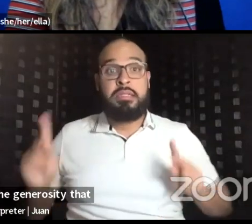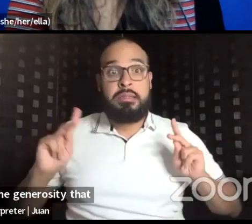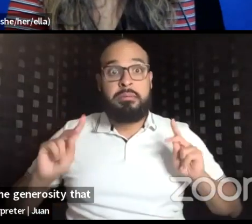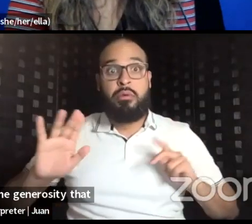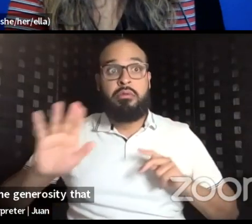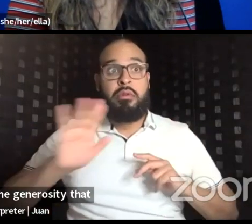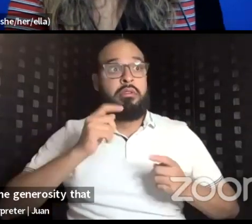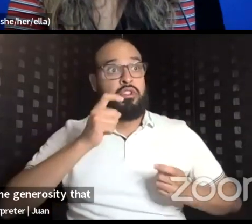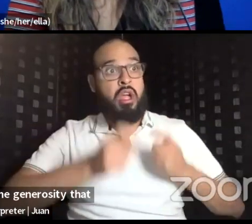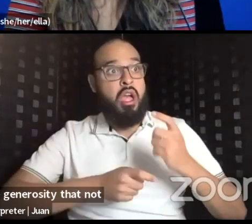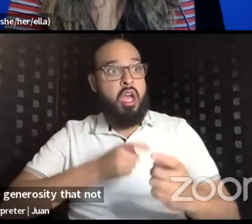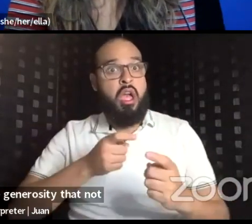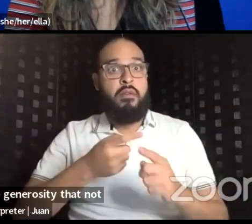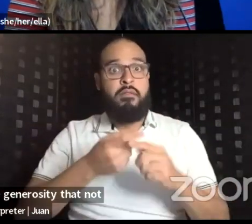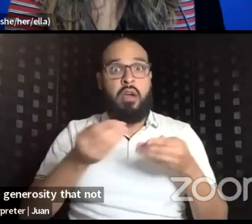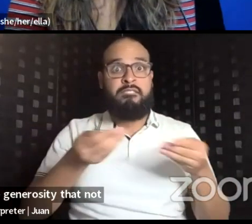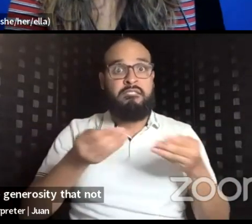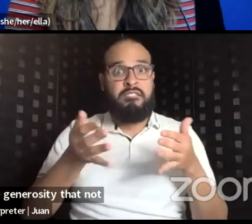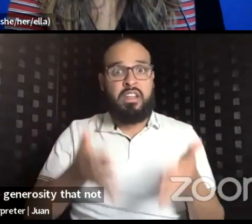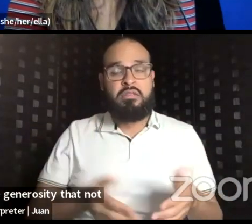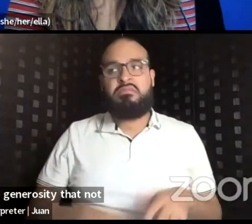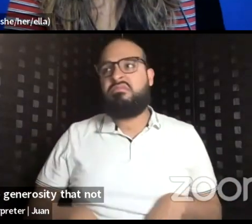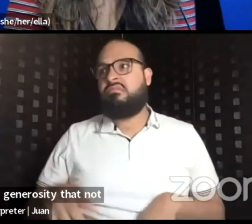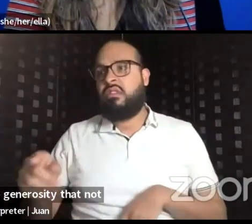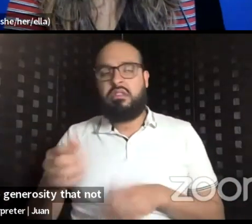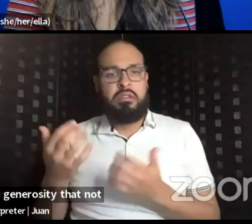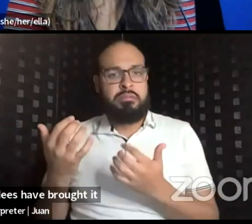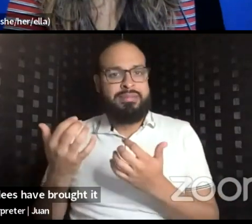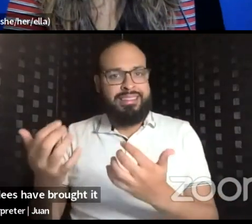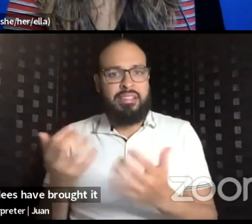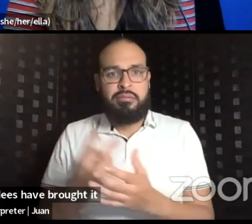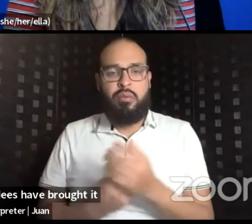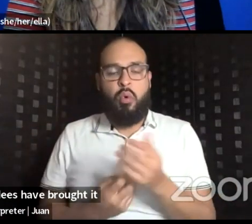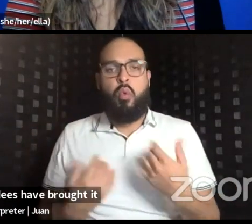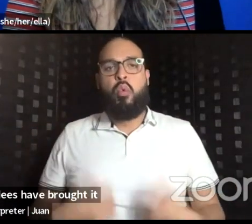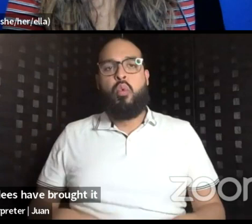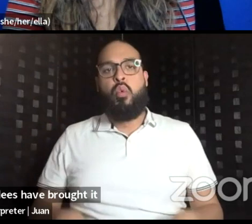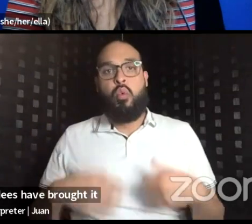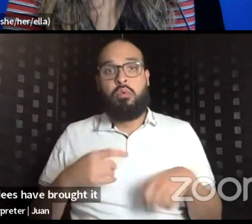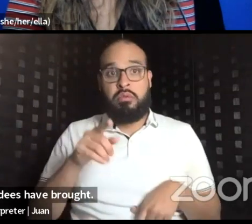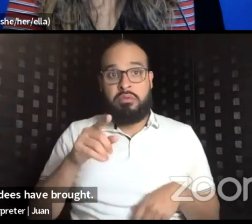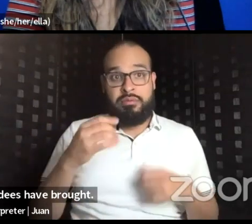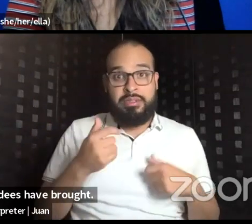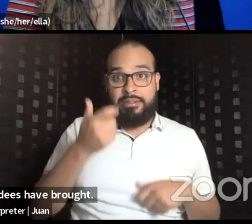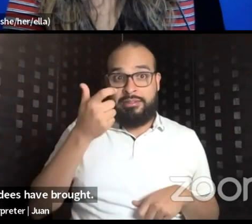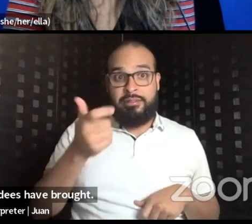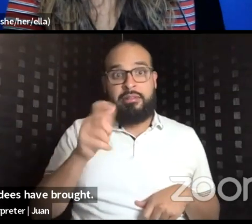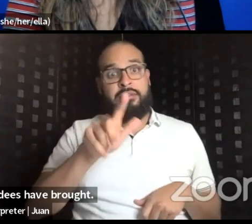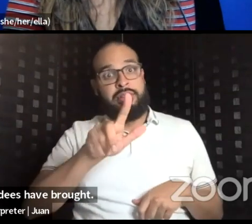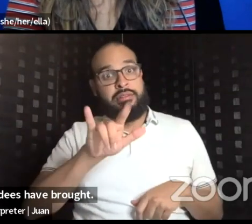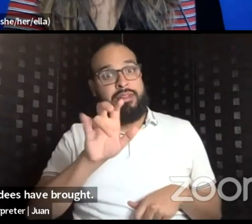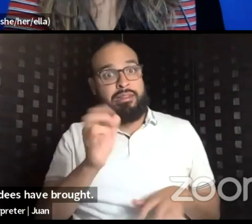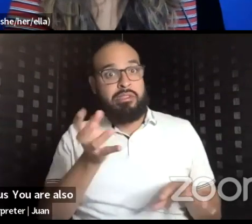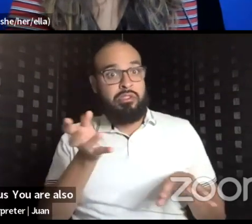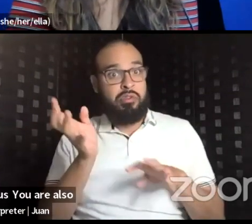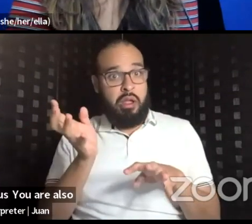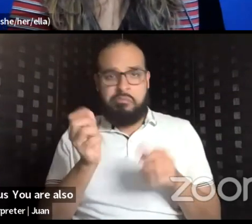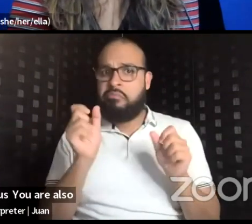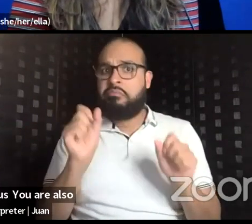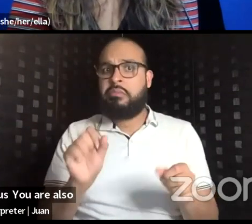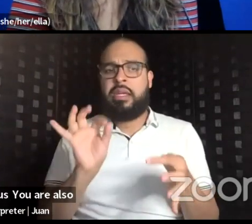our facilitators, but our attendees have brought. If you are streaming live with us, you are also welcome to comment